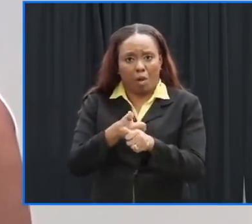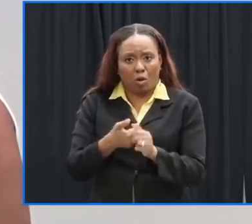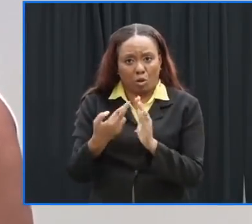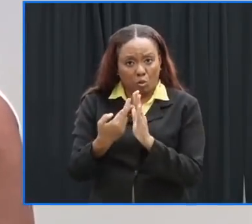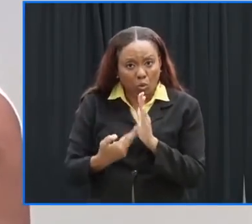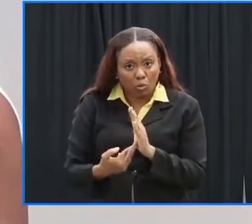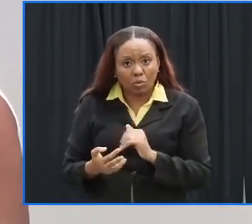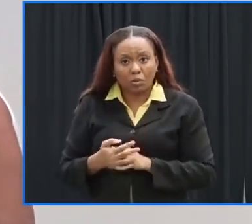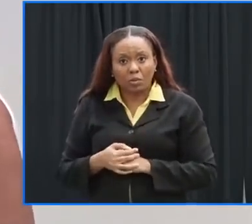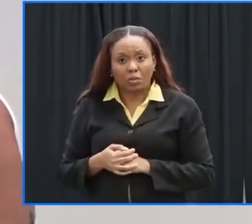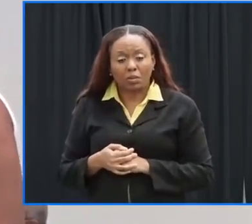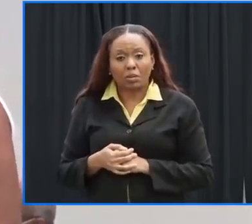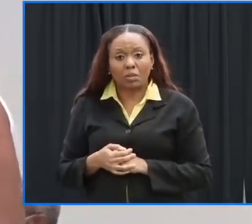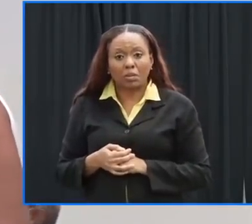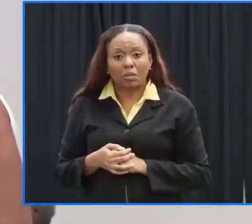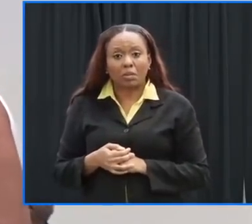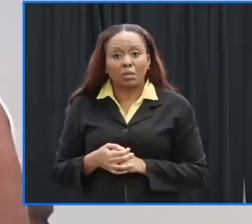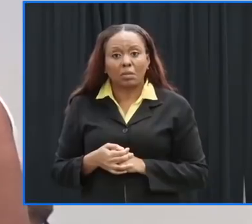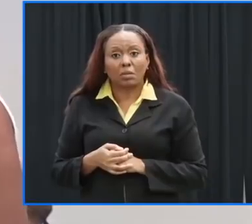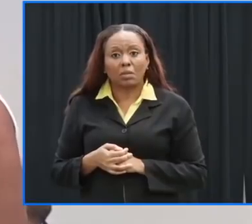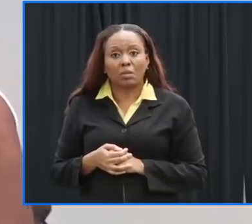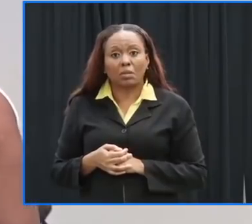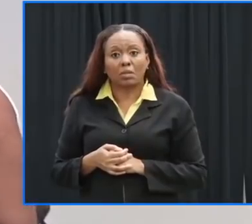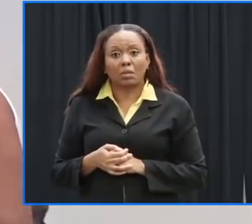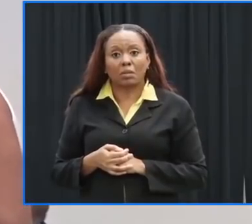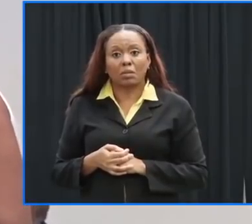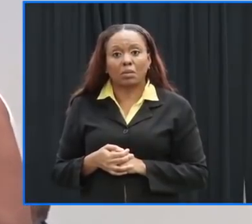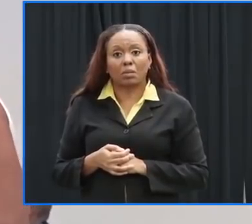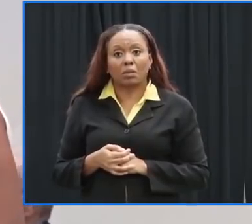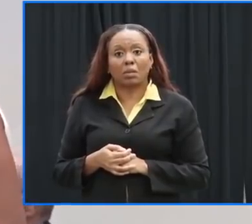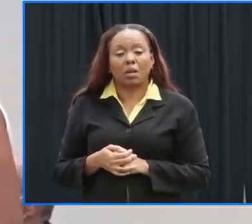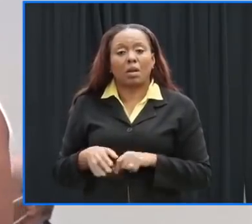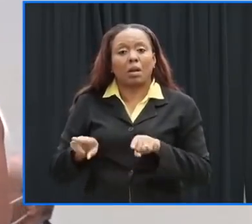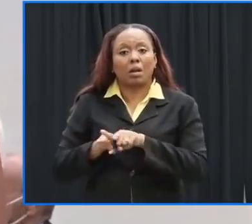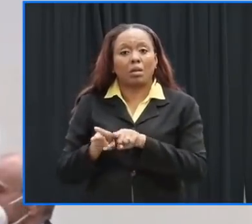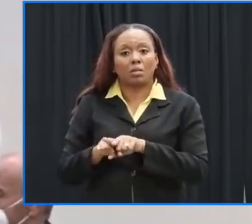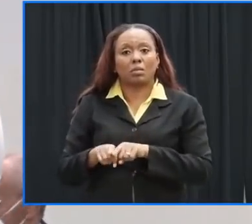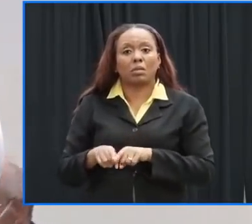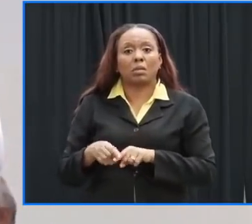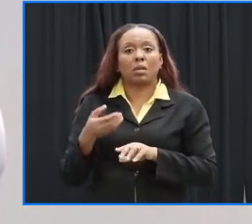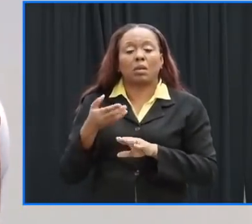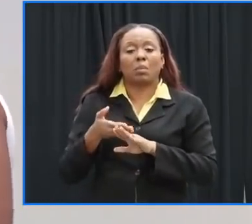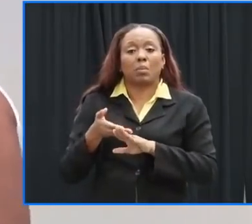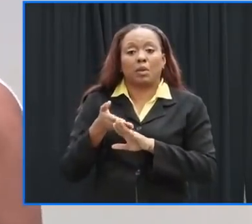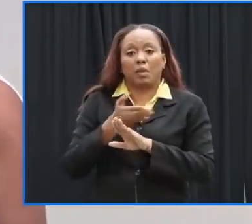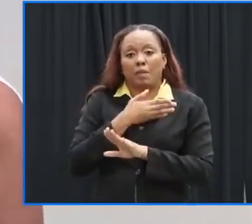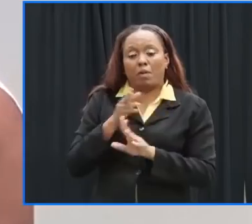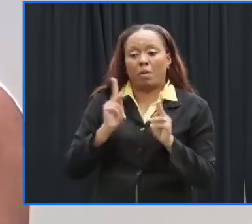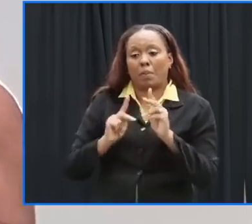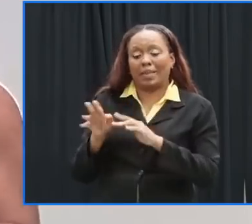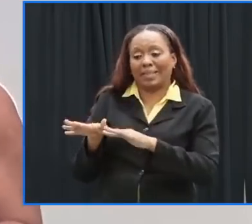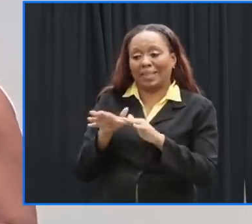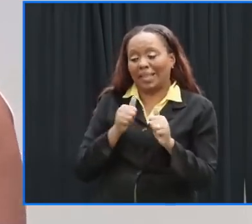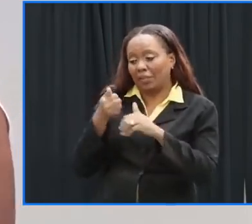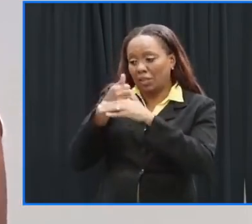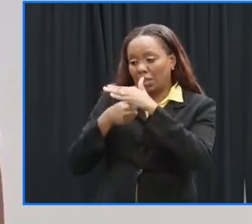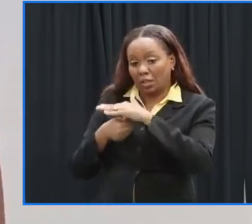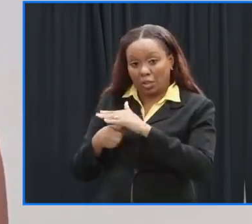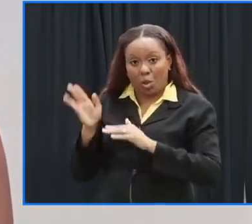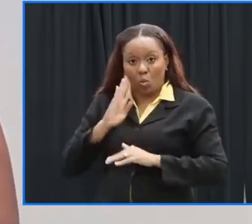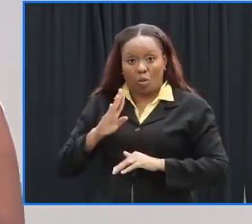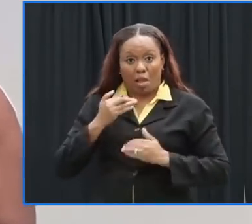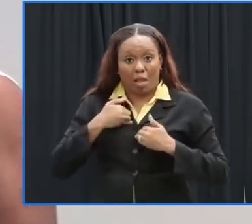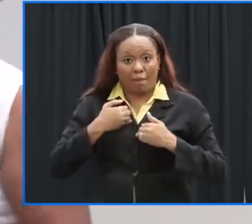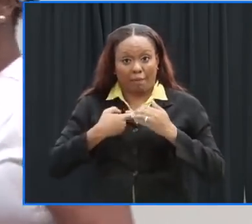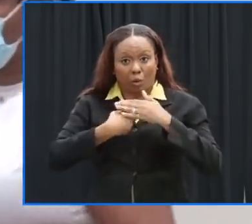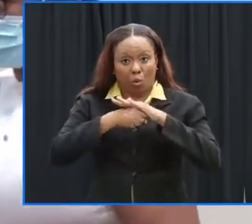the shelters so will you be as a precautionary measure will you be like rapidly testing persons before they leave the shelters once the all clear